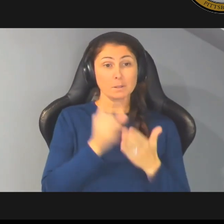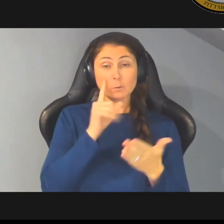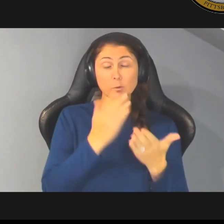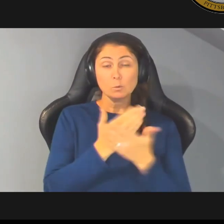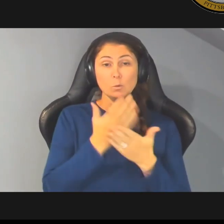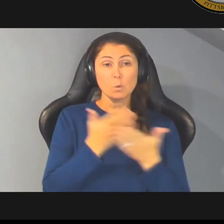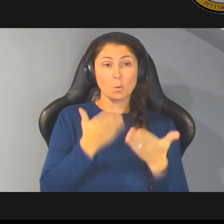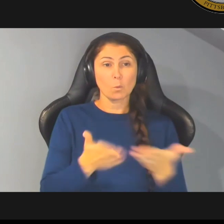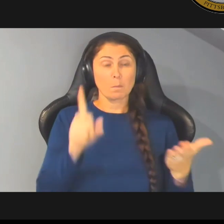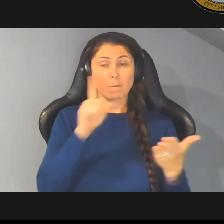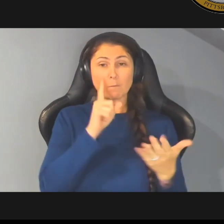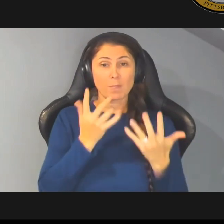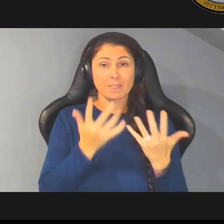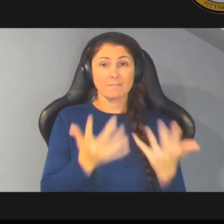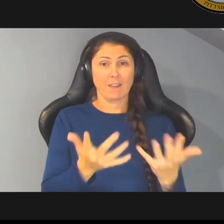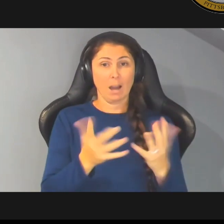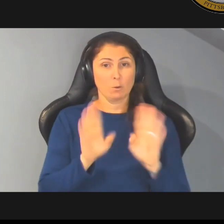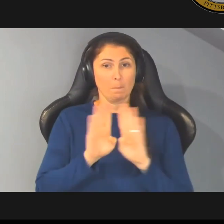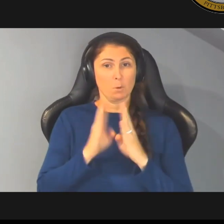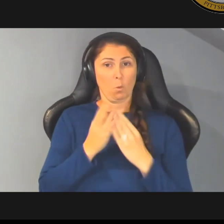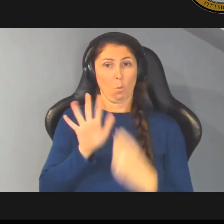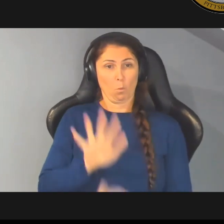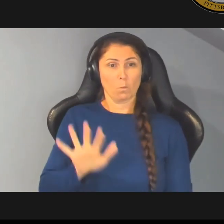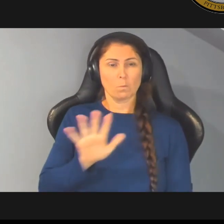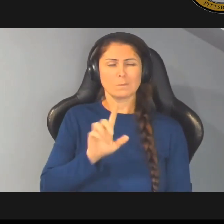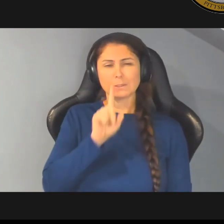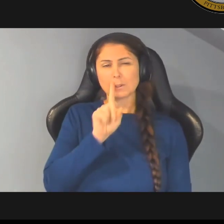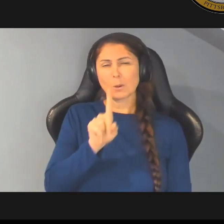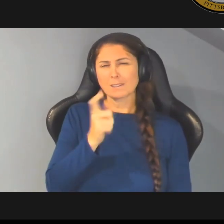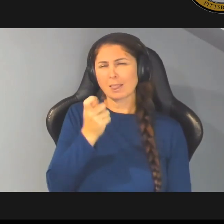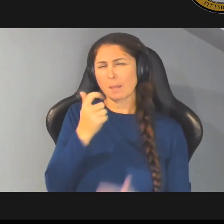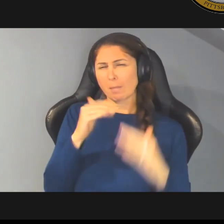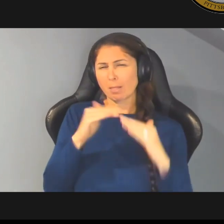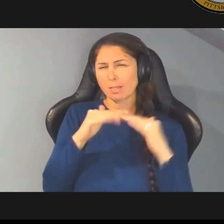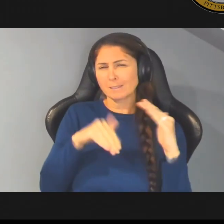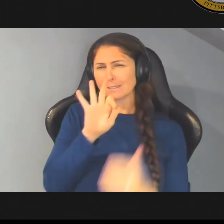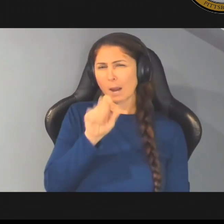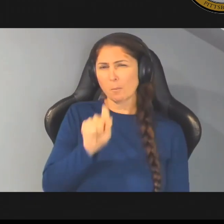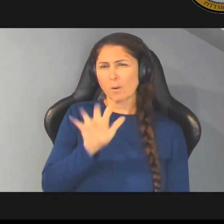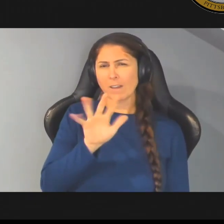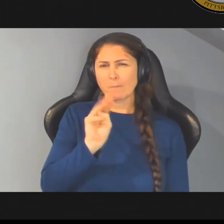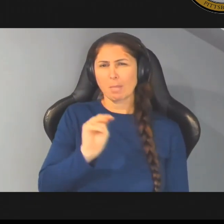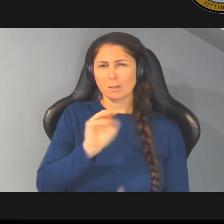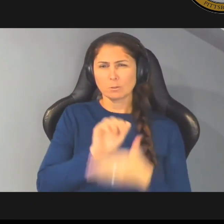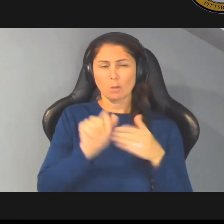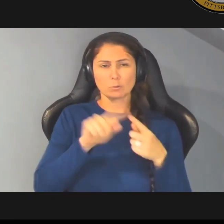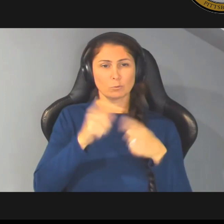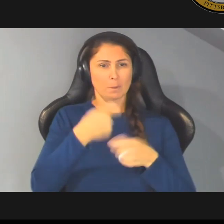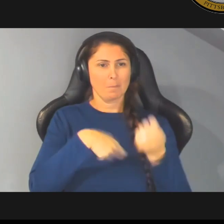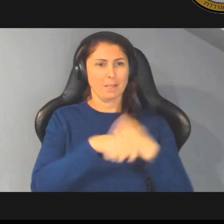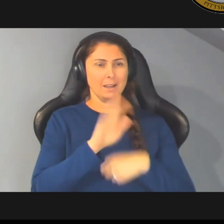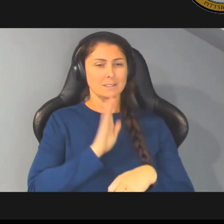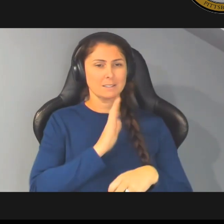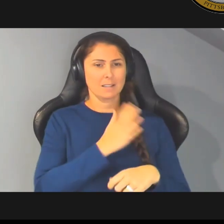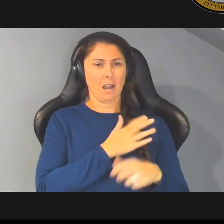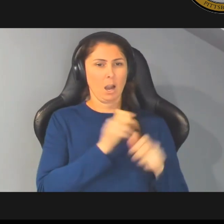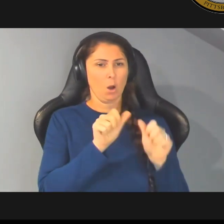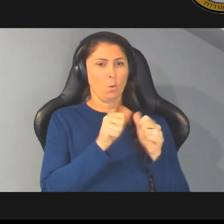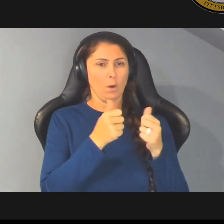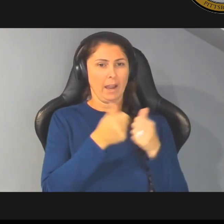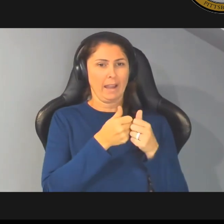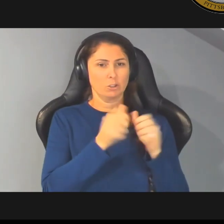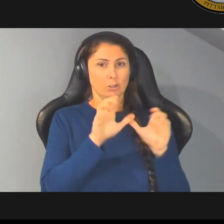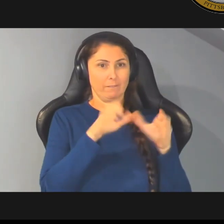fire bureau and uh there's a little bit less than 9.5 million dollars to replace our aging fleet which is